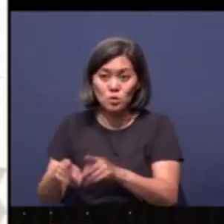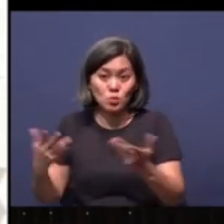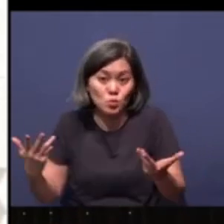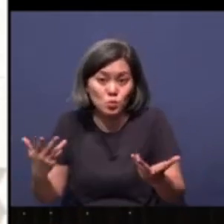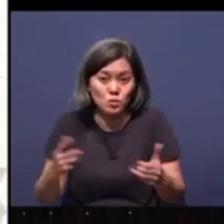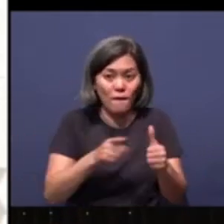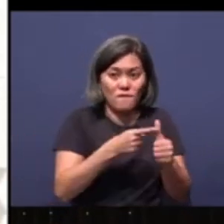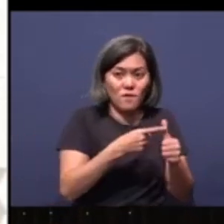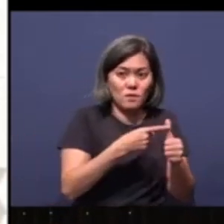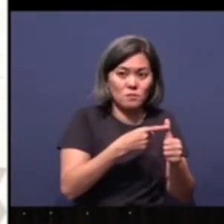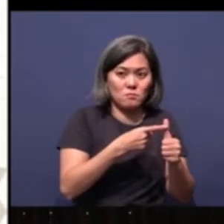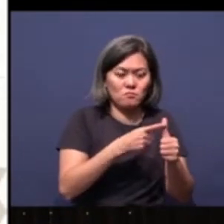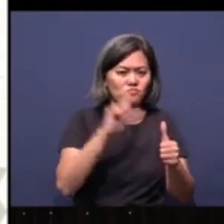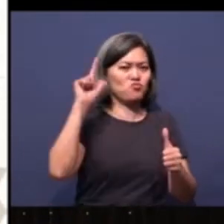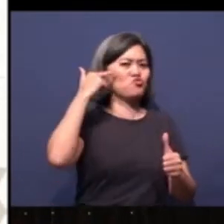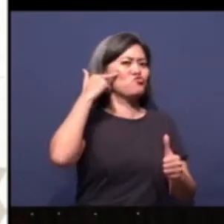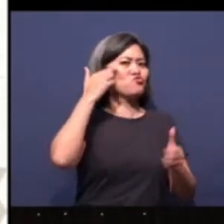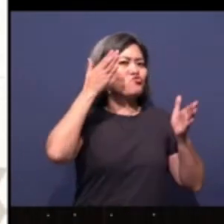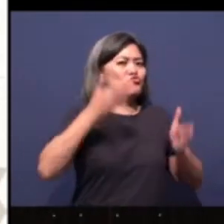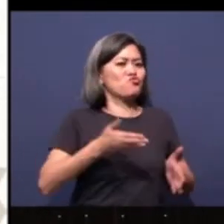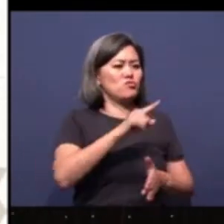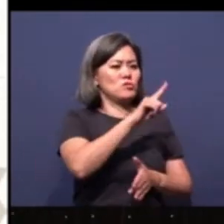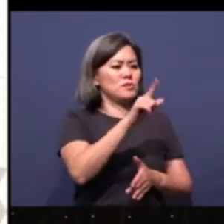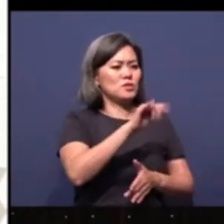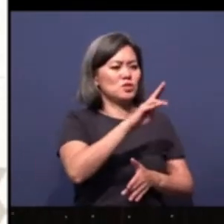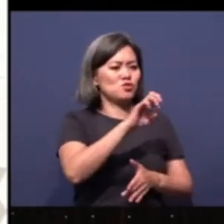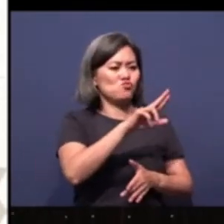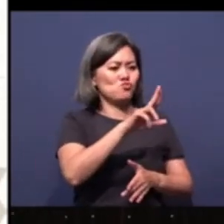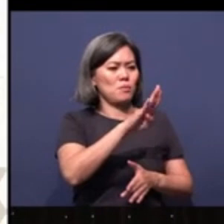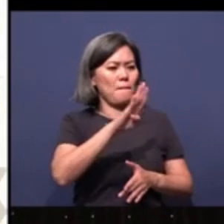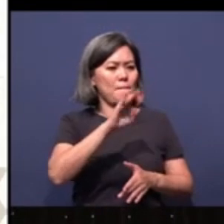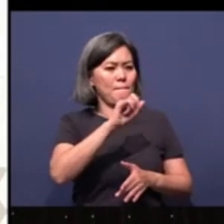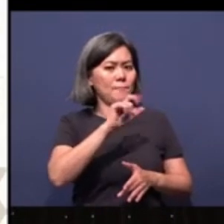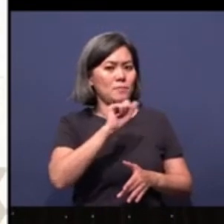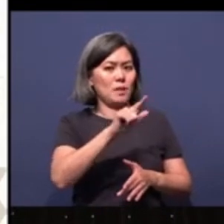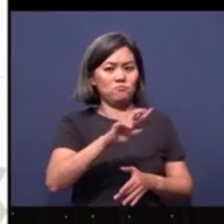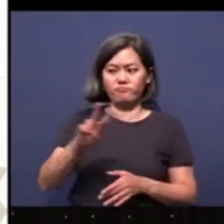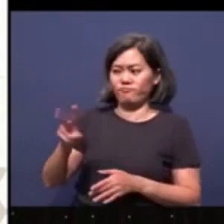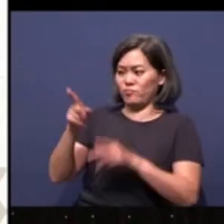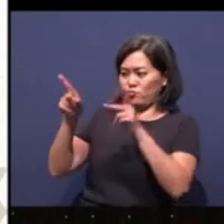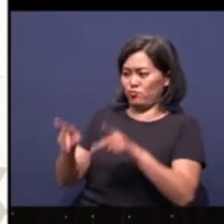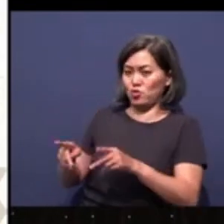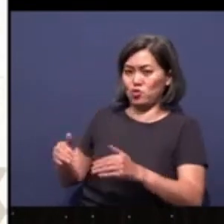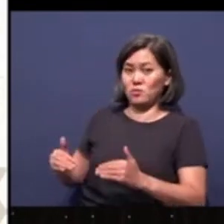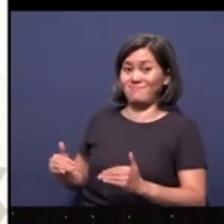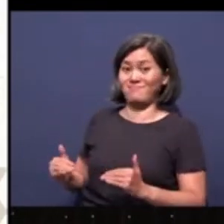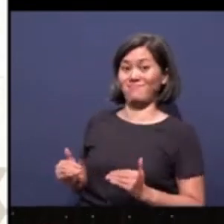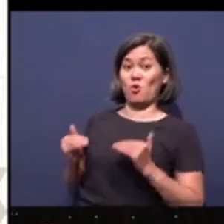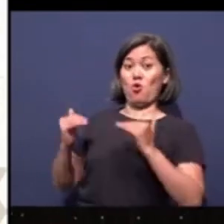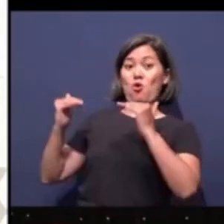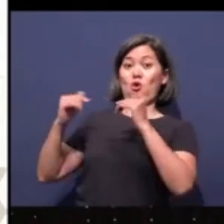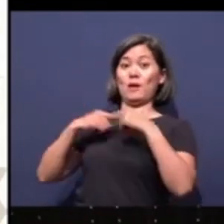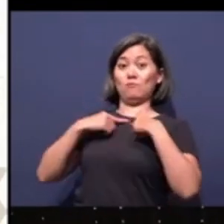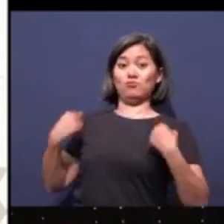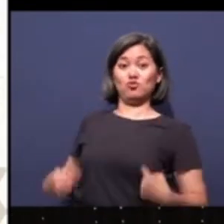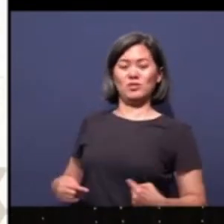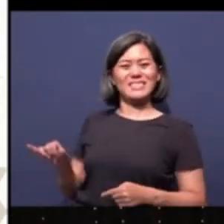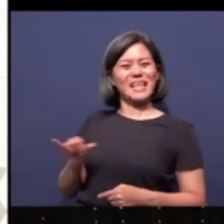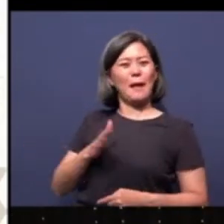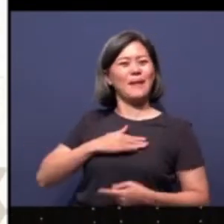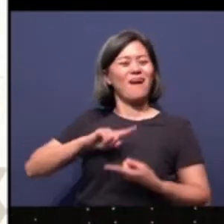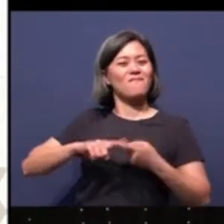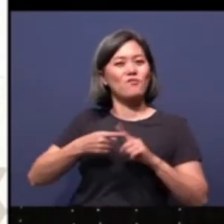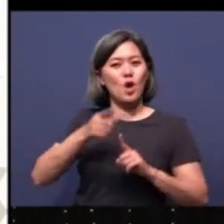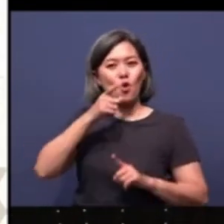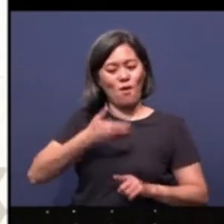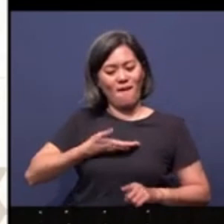First, you have the governor, Zarul Babel, and then the second person is the high priest, very much like my friend who invited me to